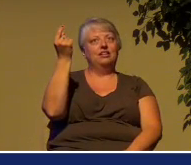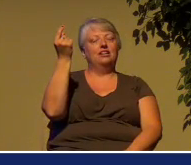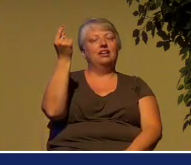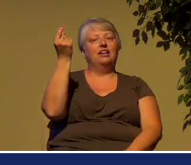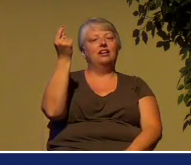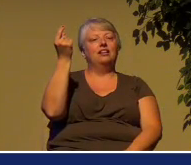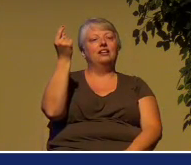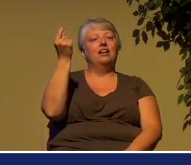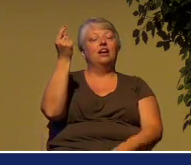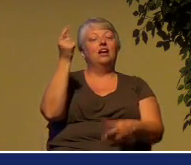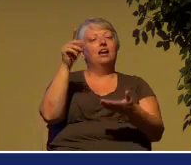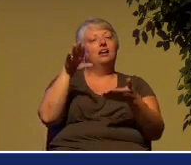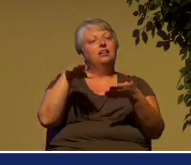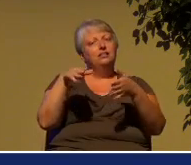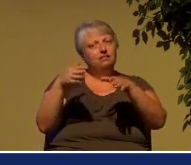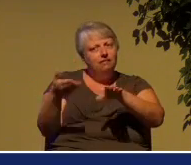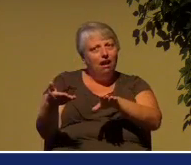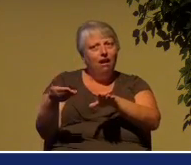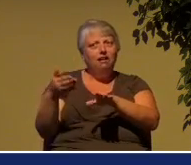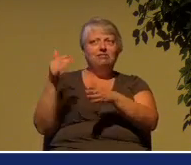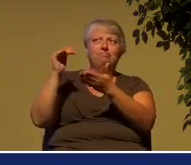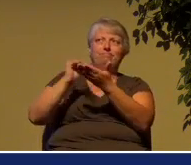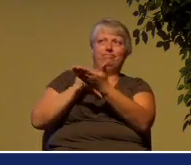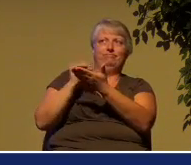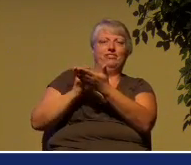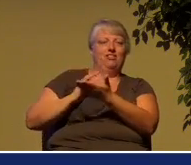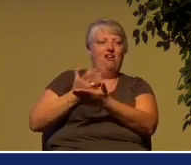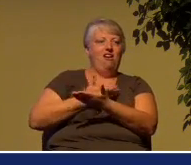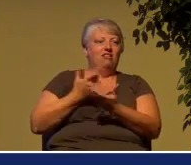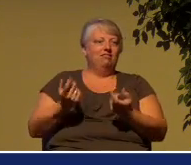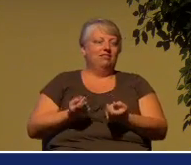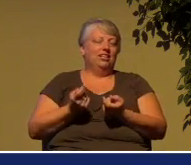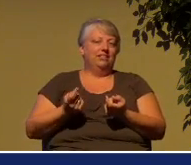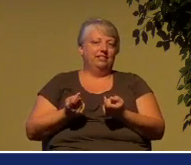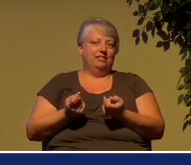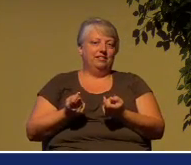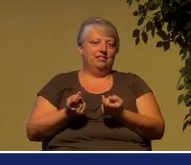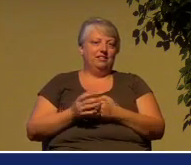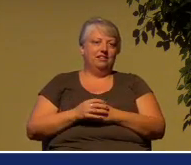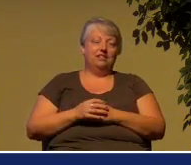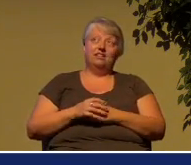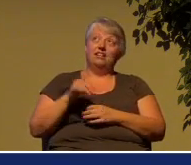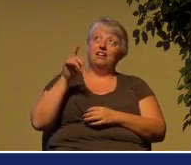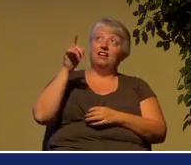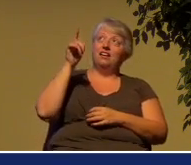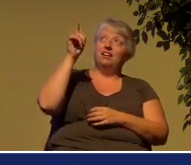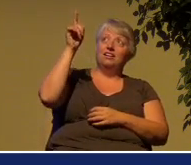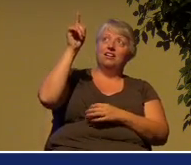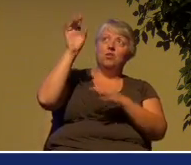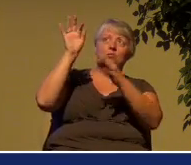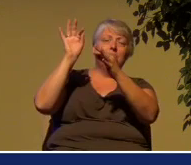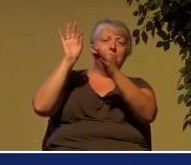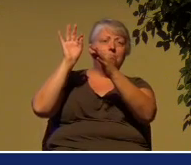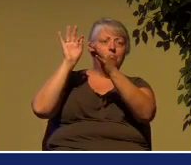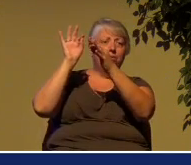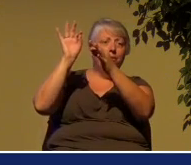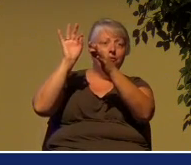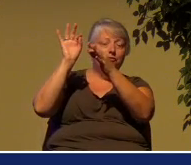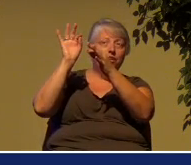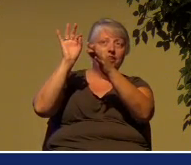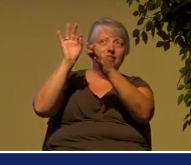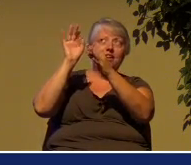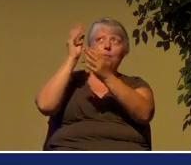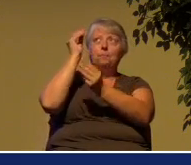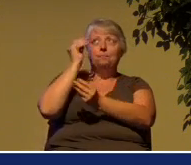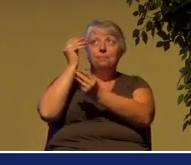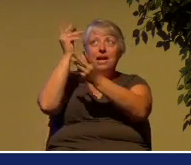who died for our sins. He is the one who lived in perfect obedience to the Father. He is